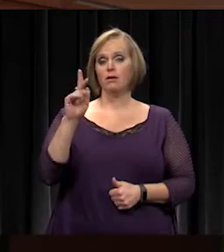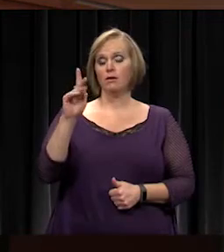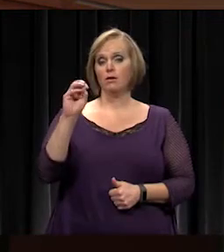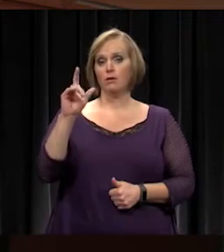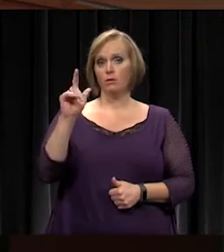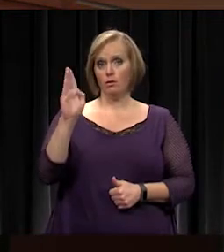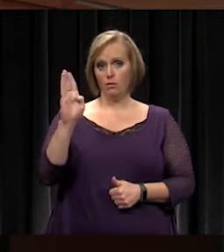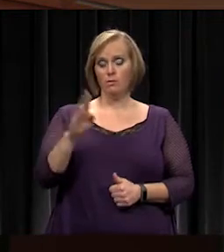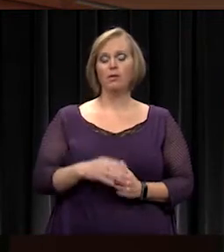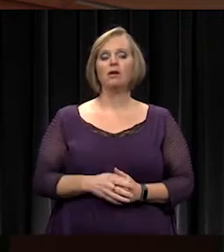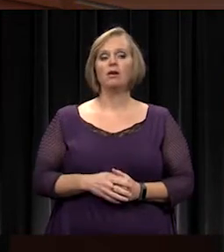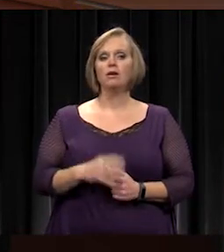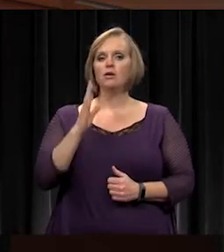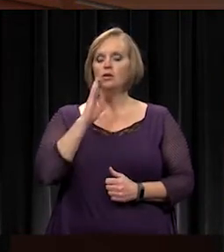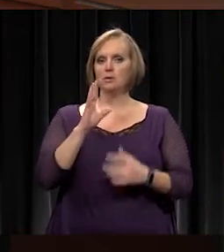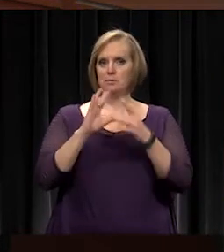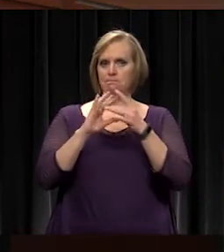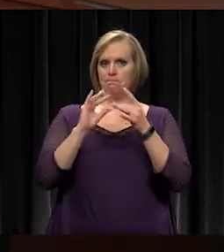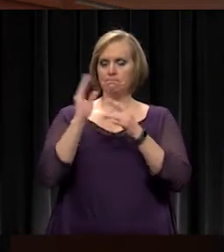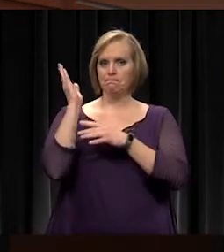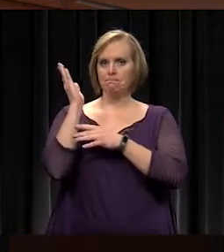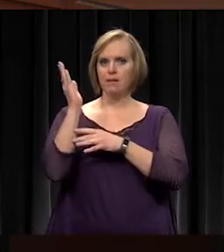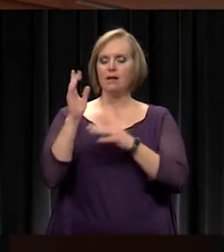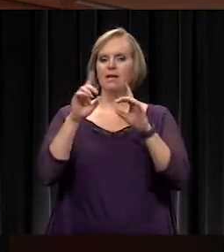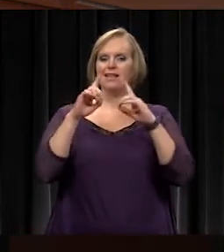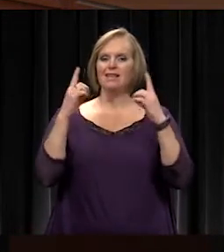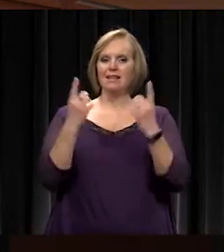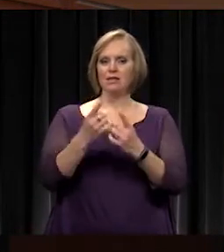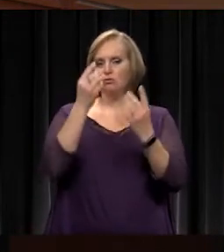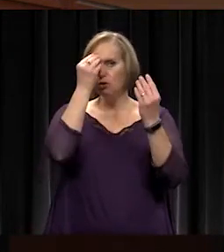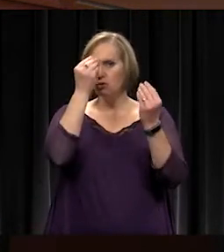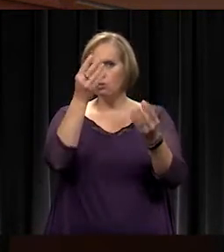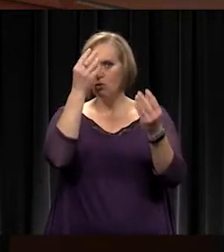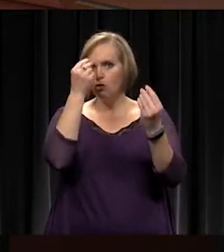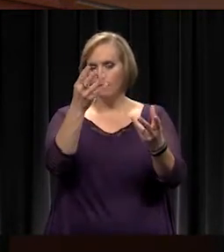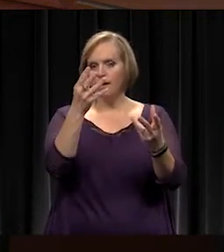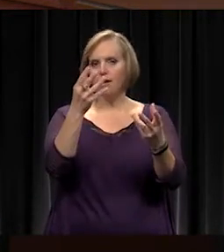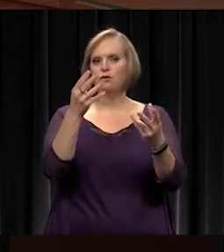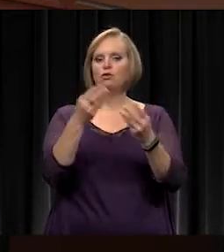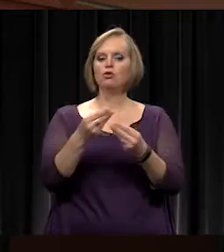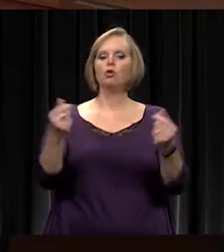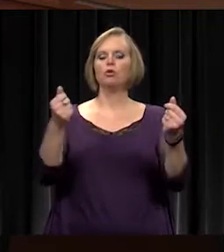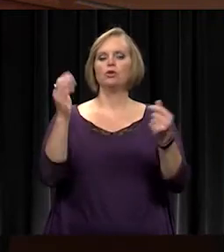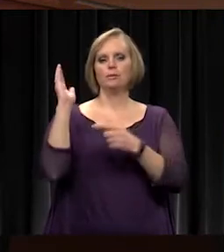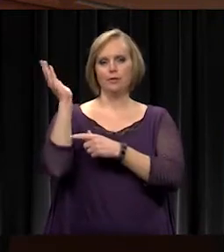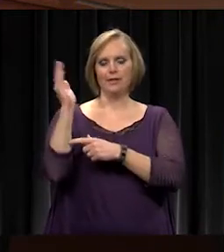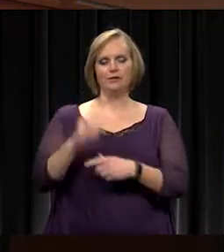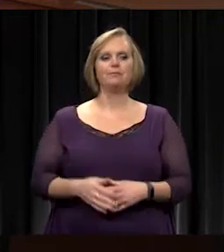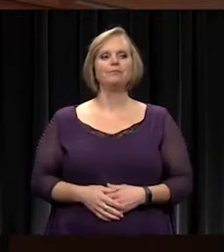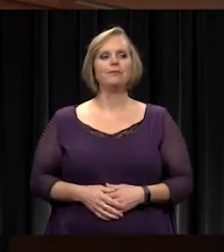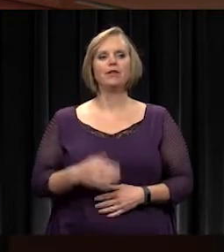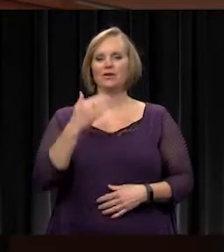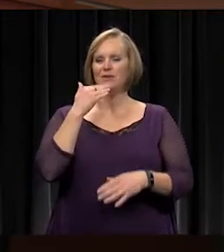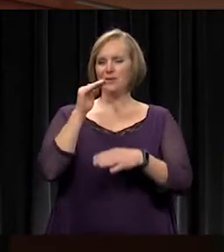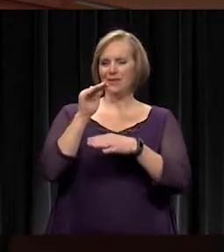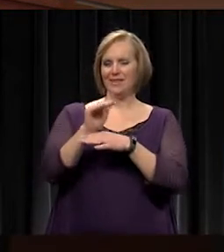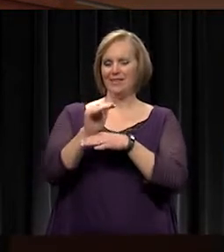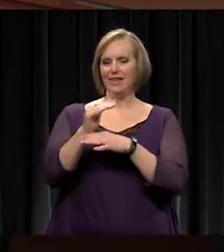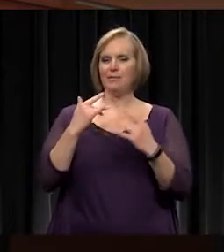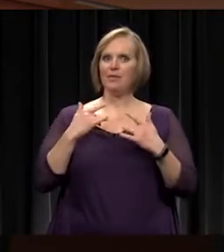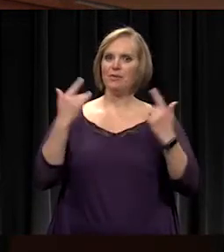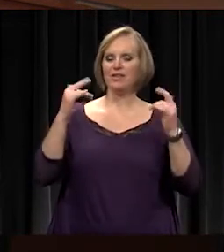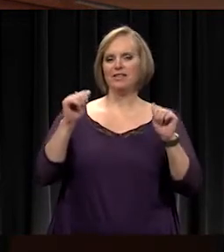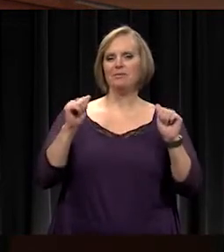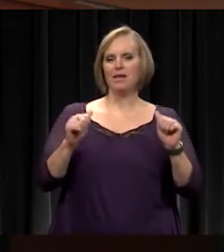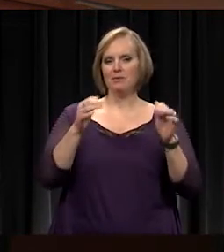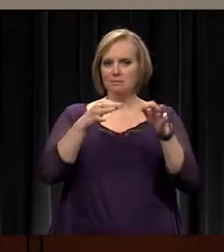to talk to us and present to us the District Notification Solution presentation. Thank you. Good evening. I'm thrilled to be able